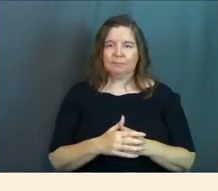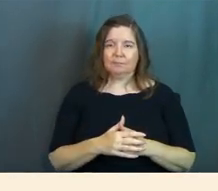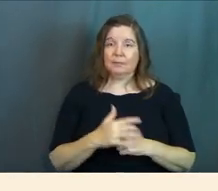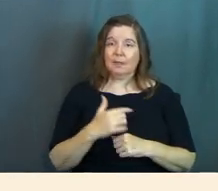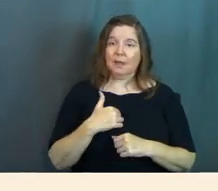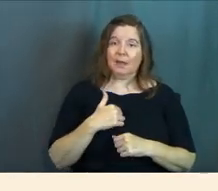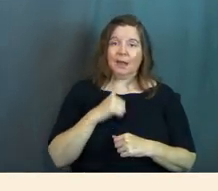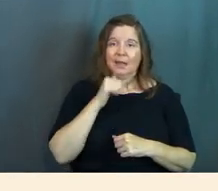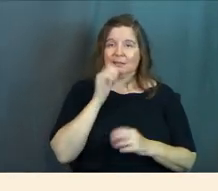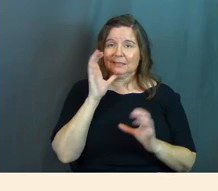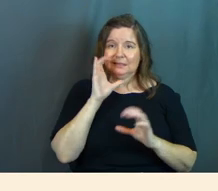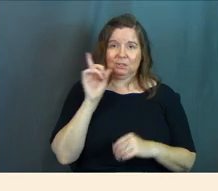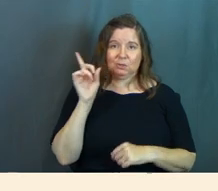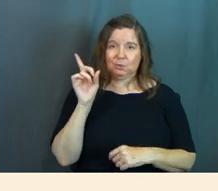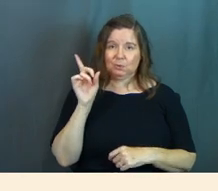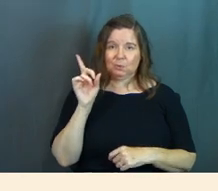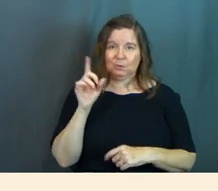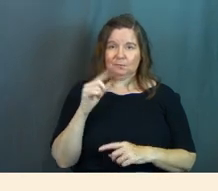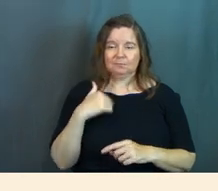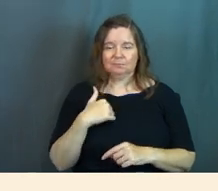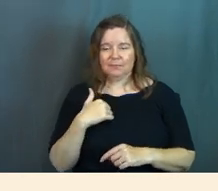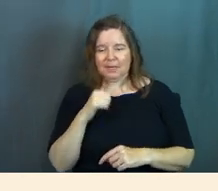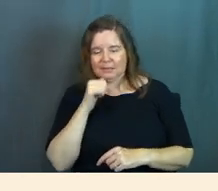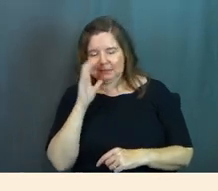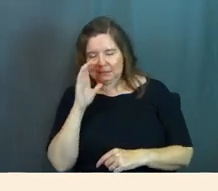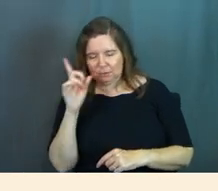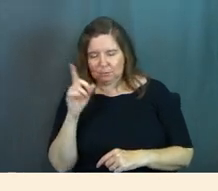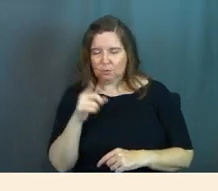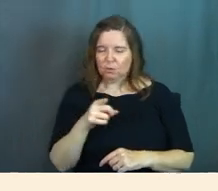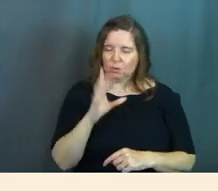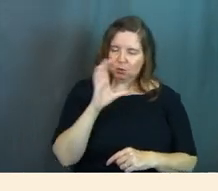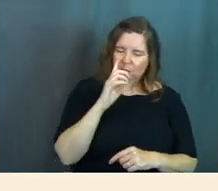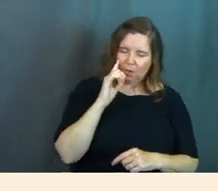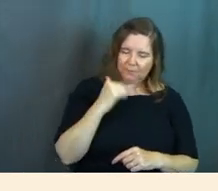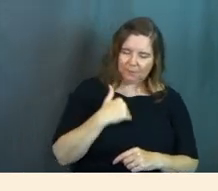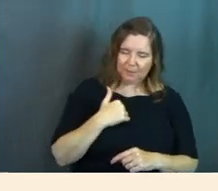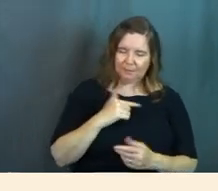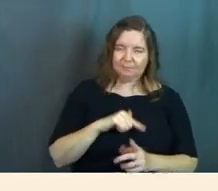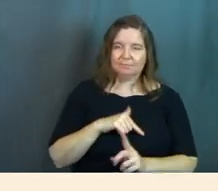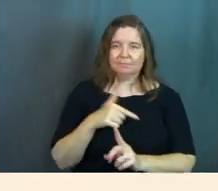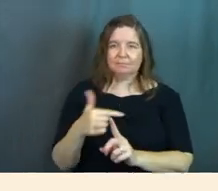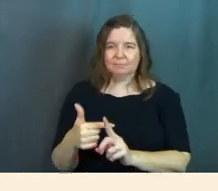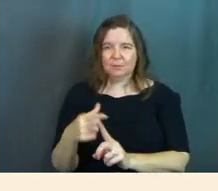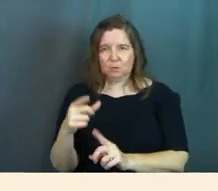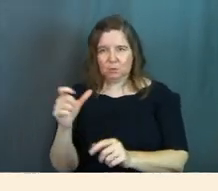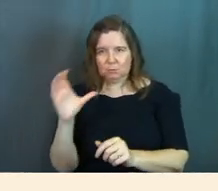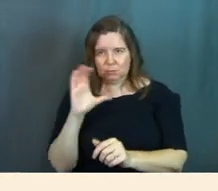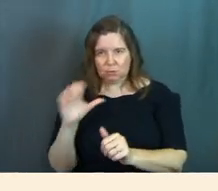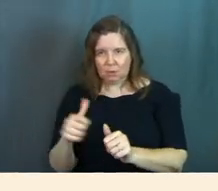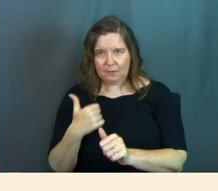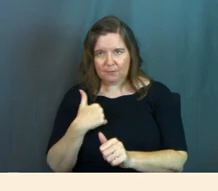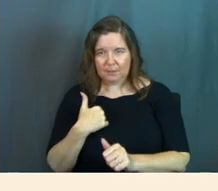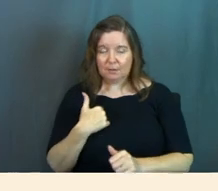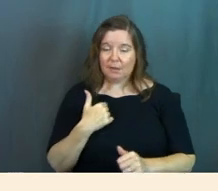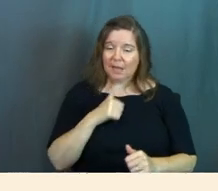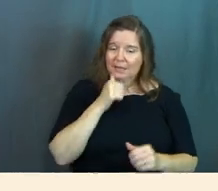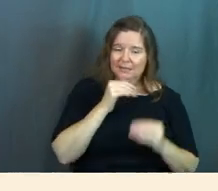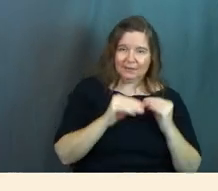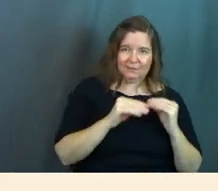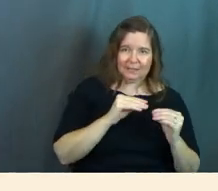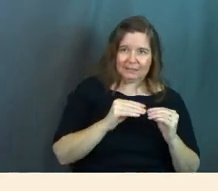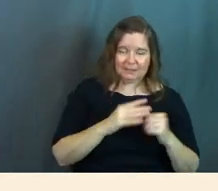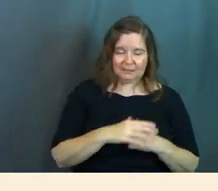I didn't seek you. You sought after me. I didn't fix this.